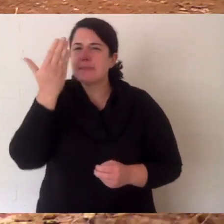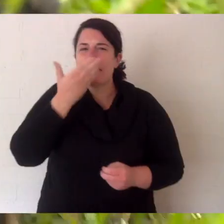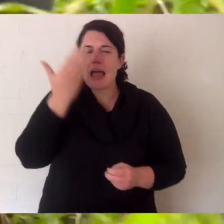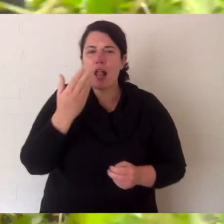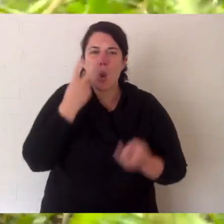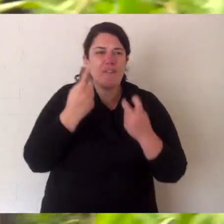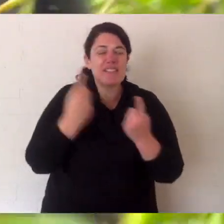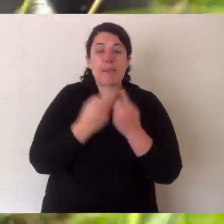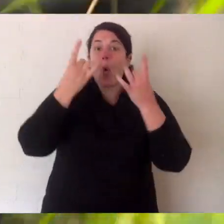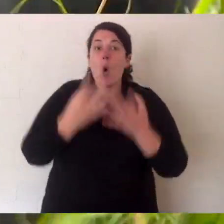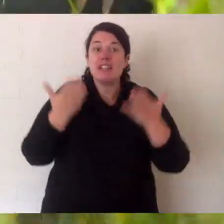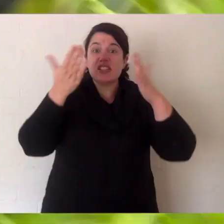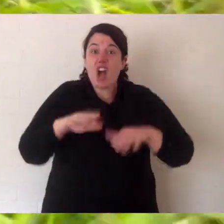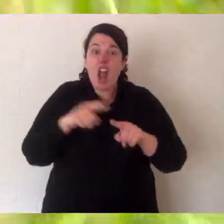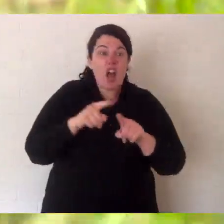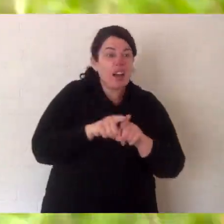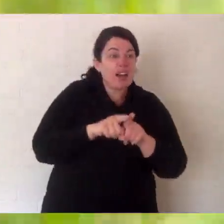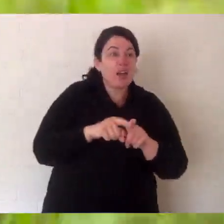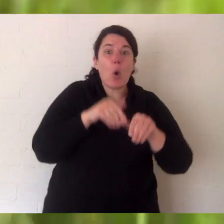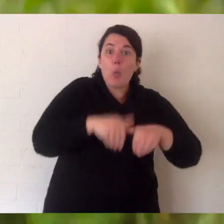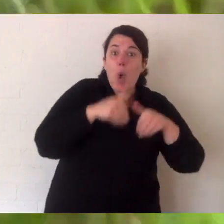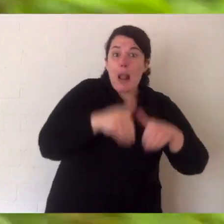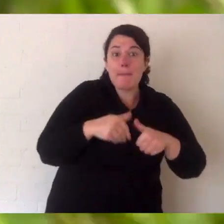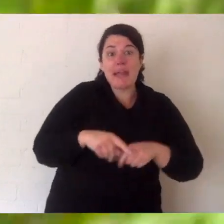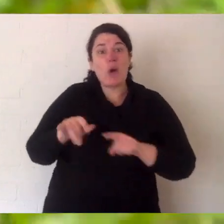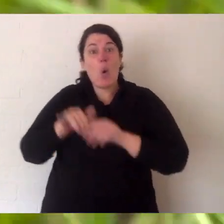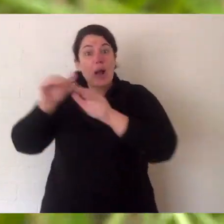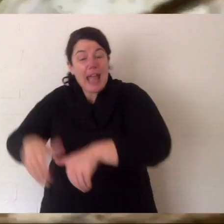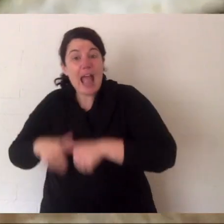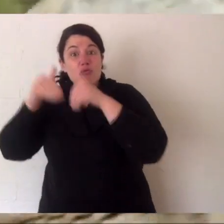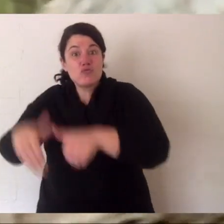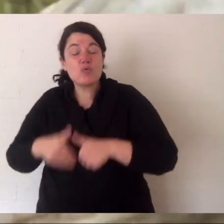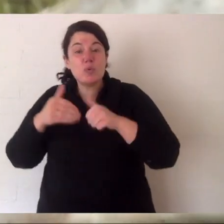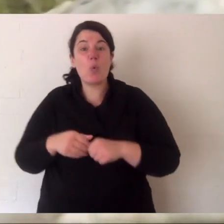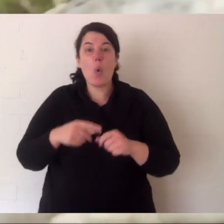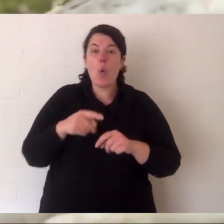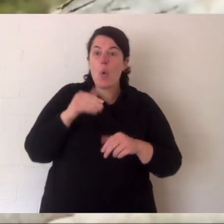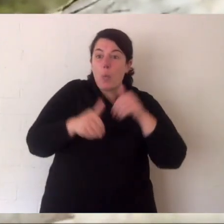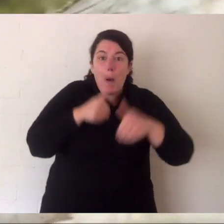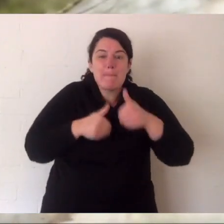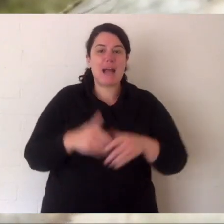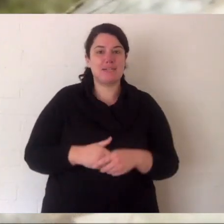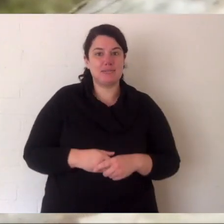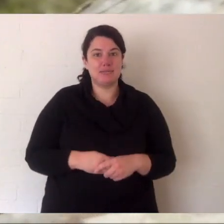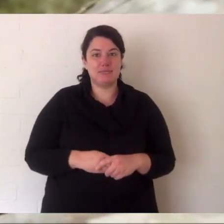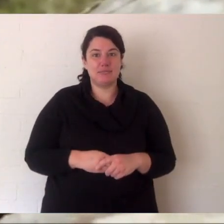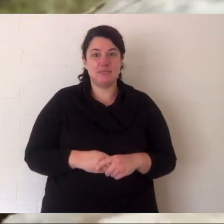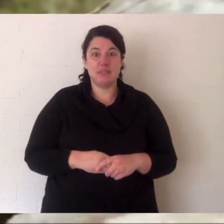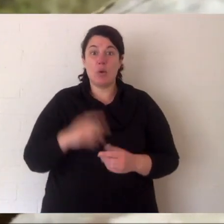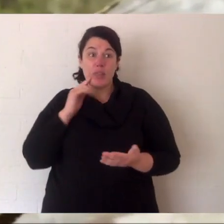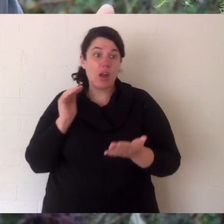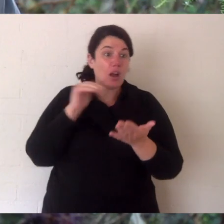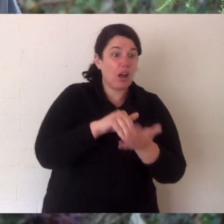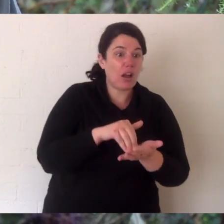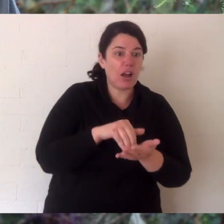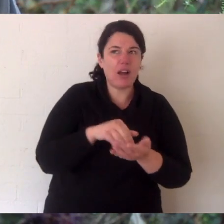think a devil goes around and it sniffs the air and it's looking for something that's already died like a small wallaby or a wombat or a kangaroo which